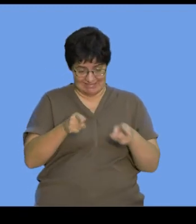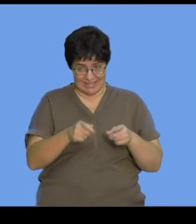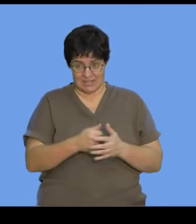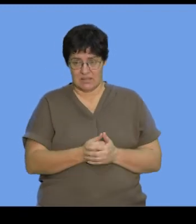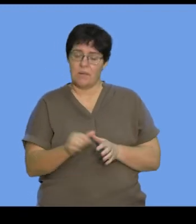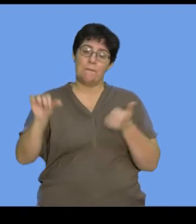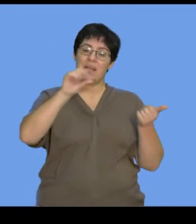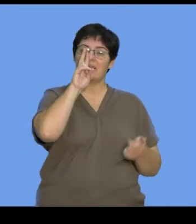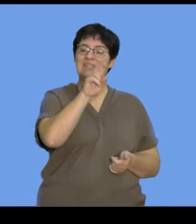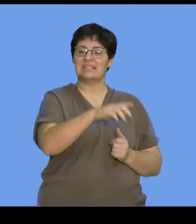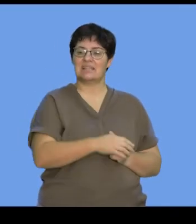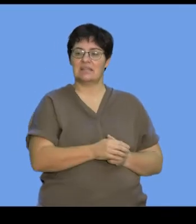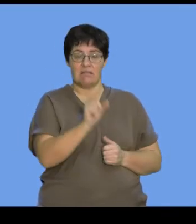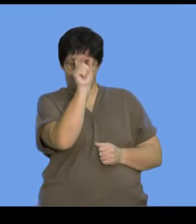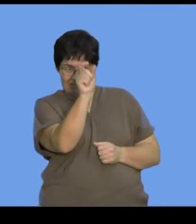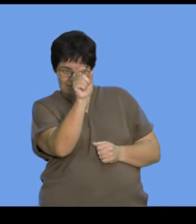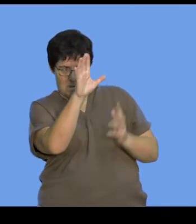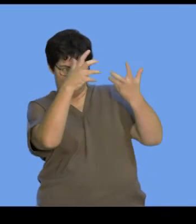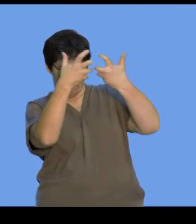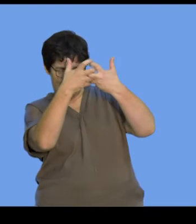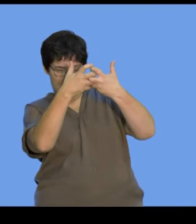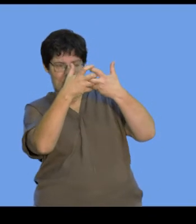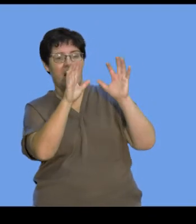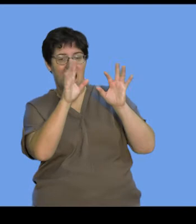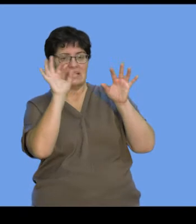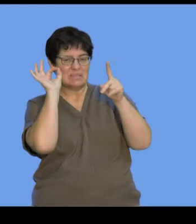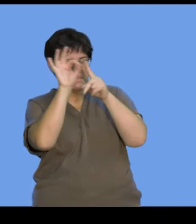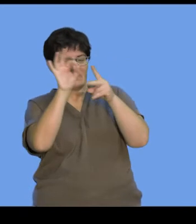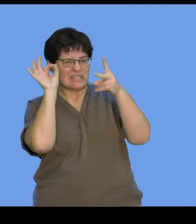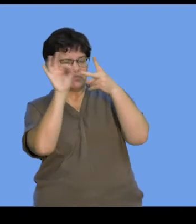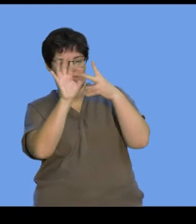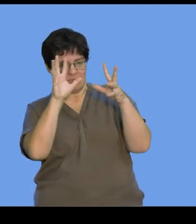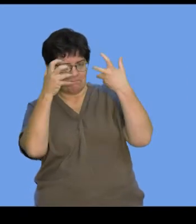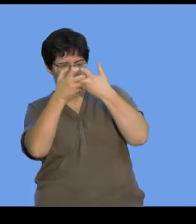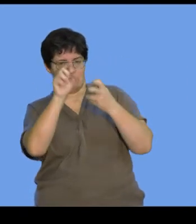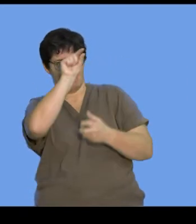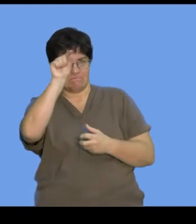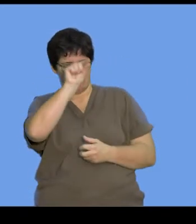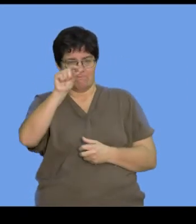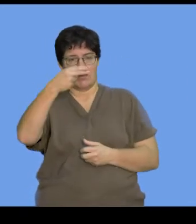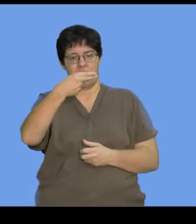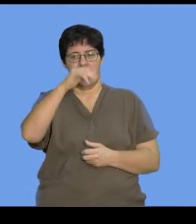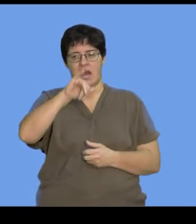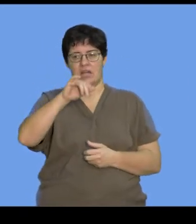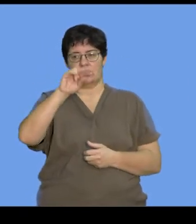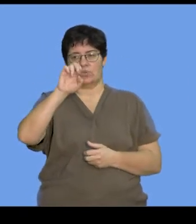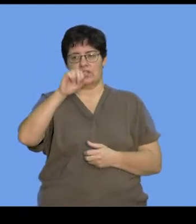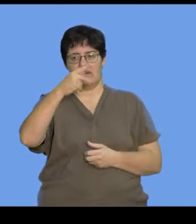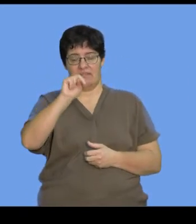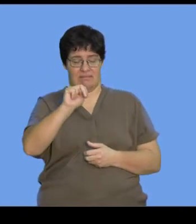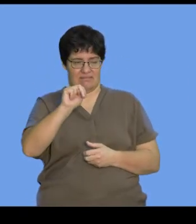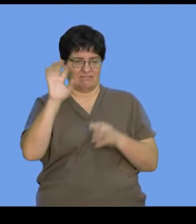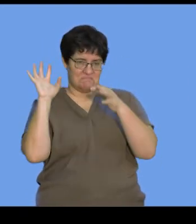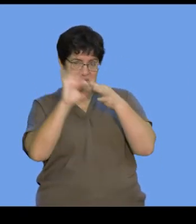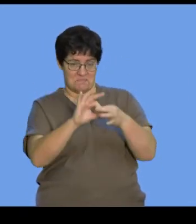If we go back to this image, I've pointed out that these base pairs are held together by hydrogen bonds. And it is that